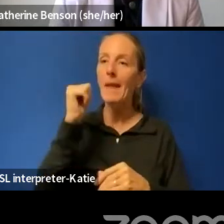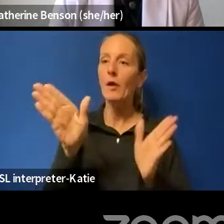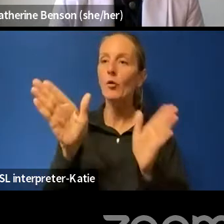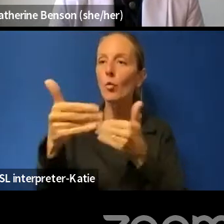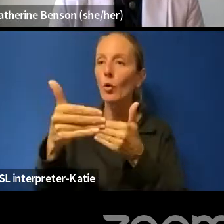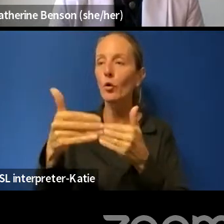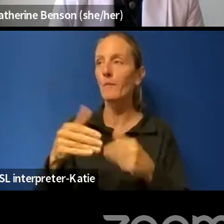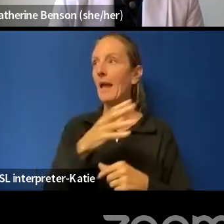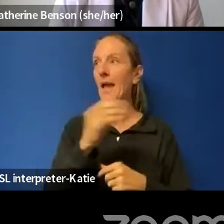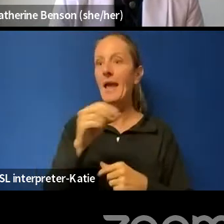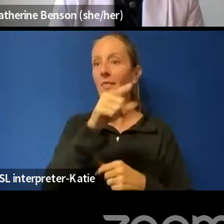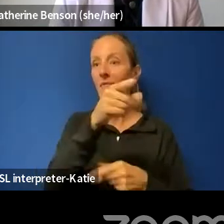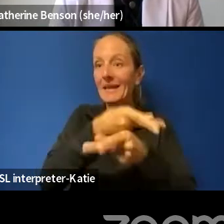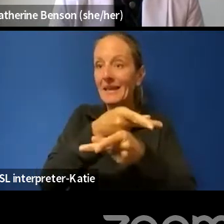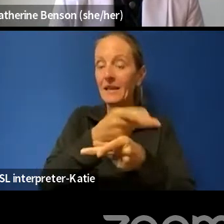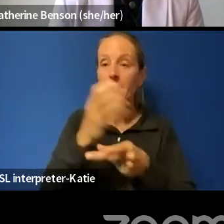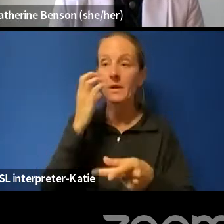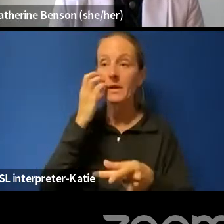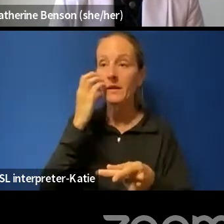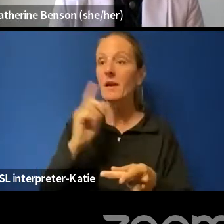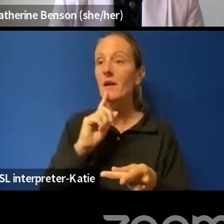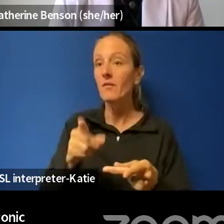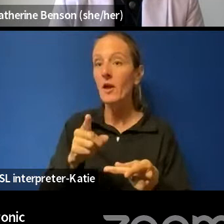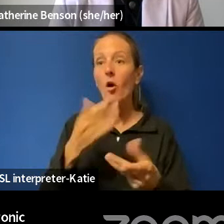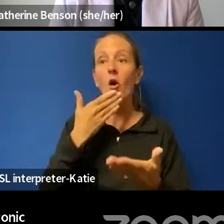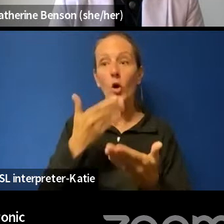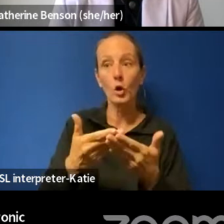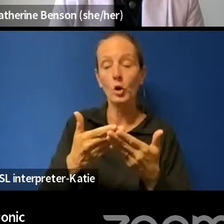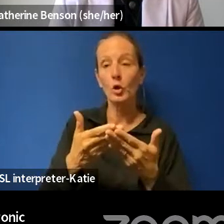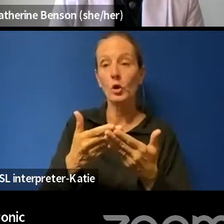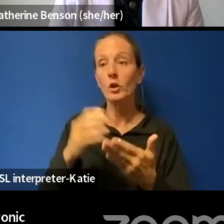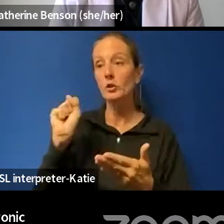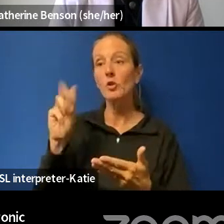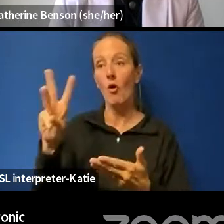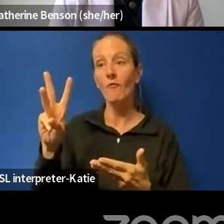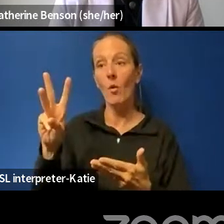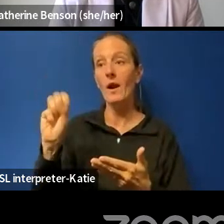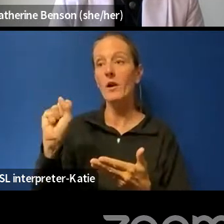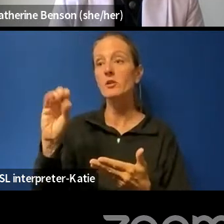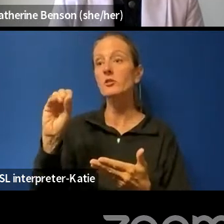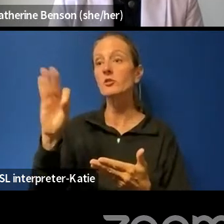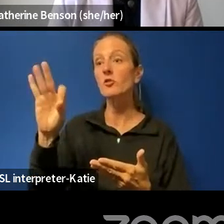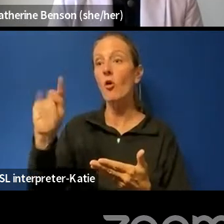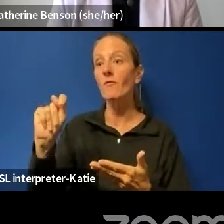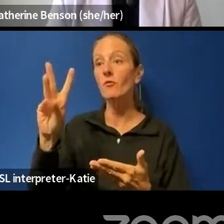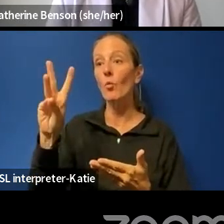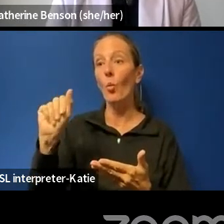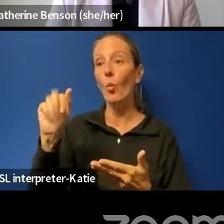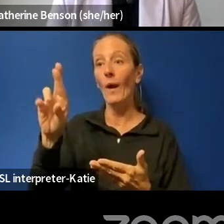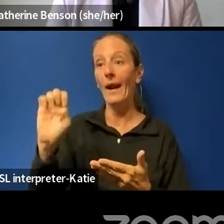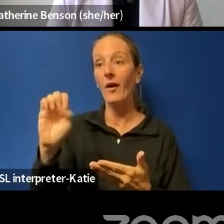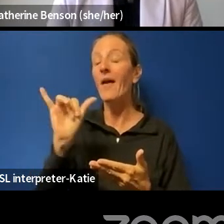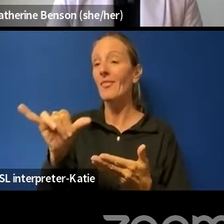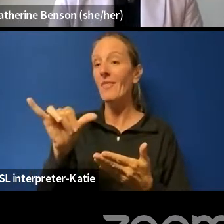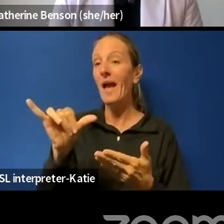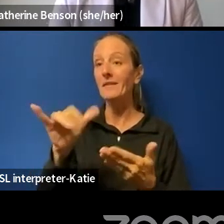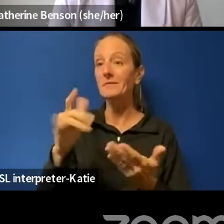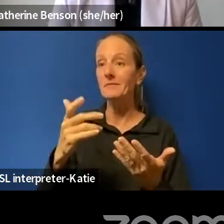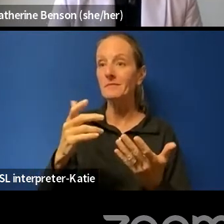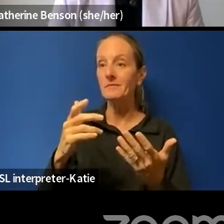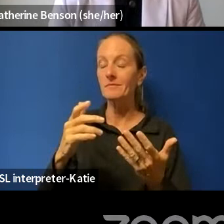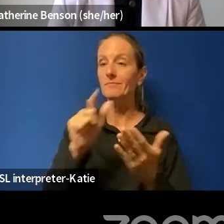on end, there's some really good software that law enforcement agencies have at this time. To break encryption. Um, and then we,